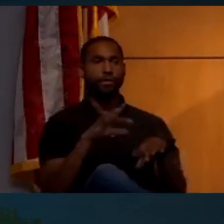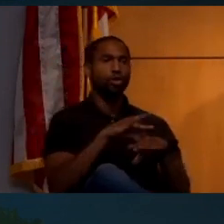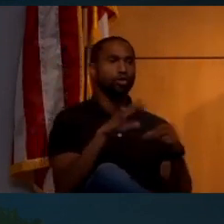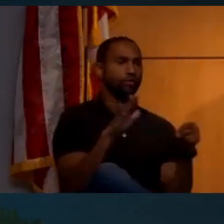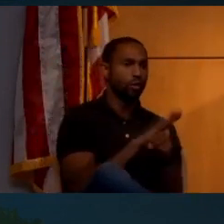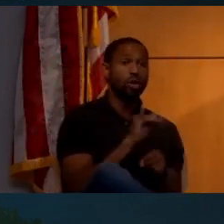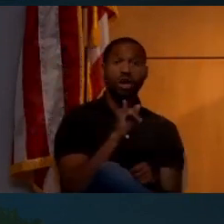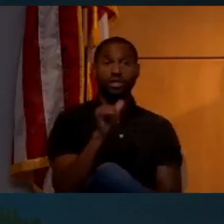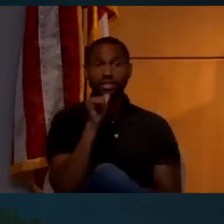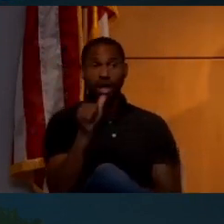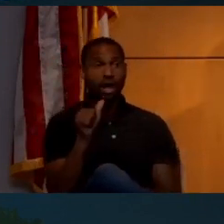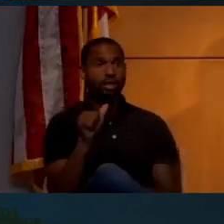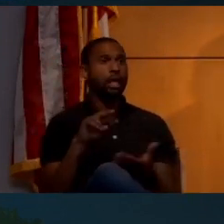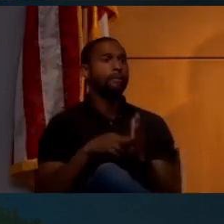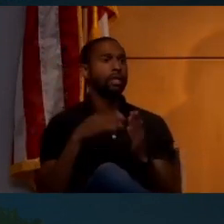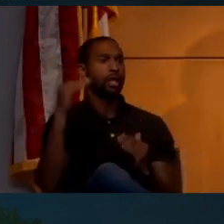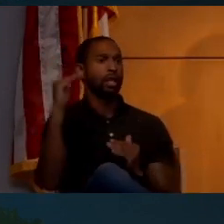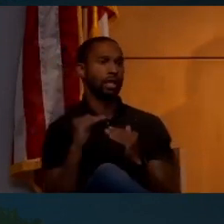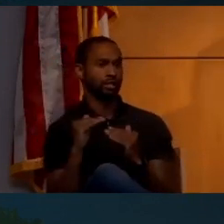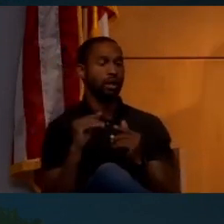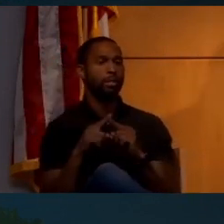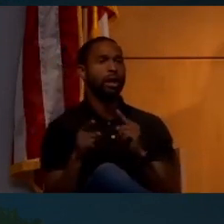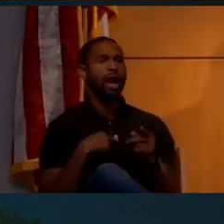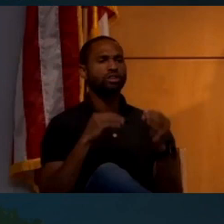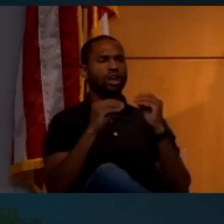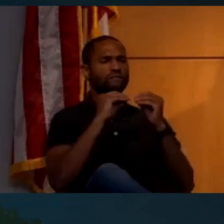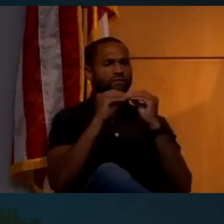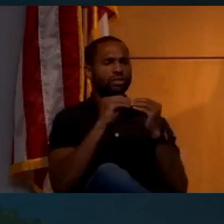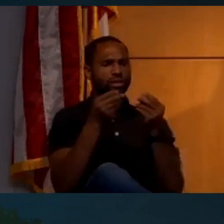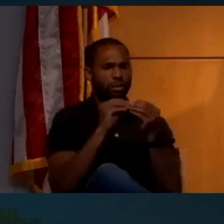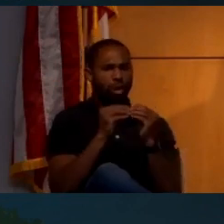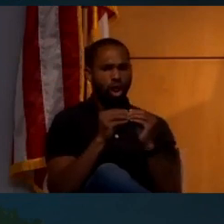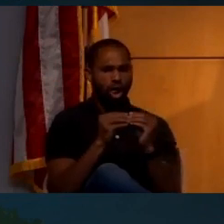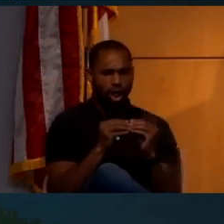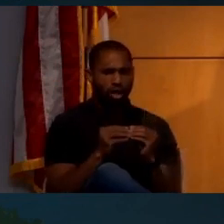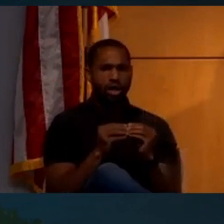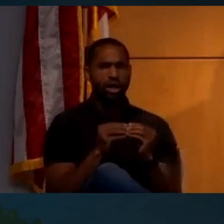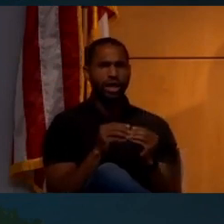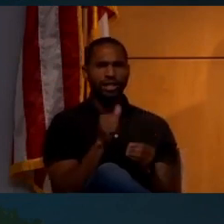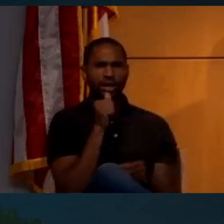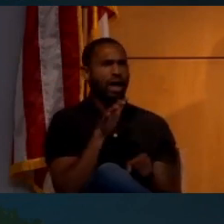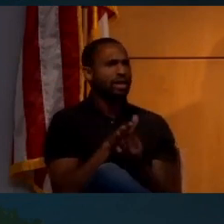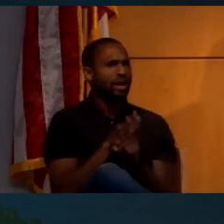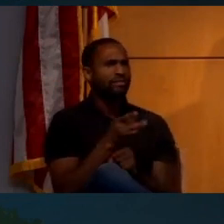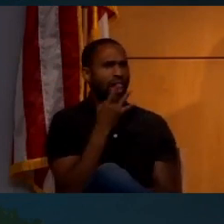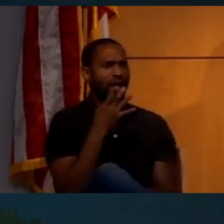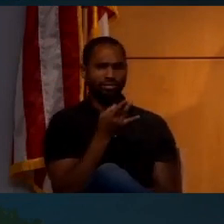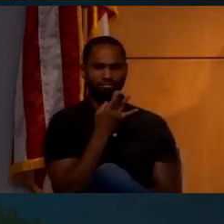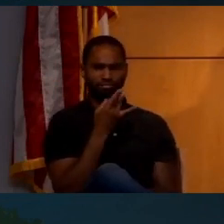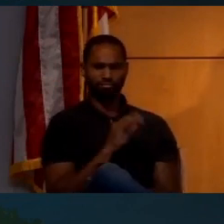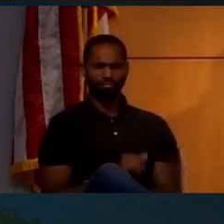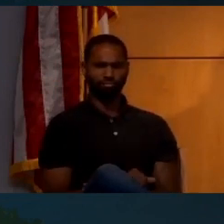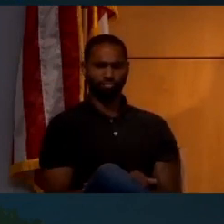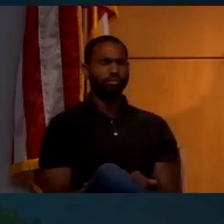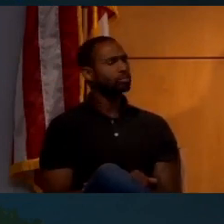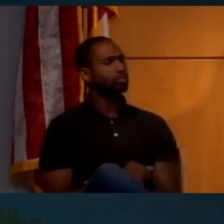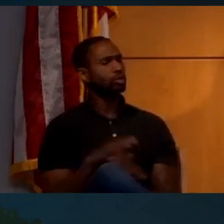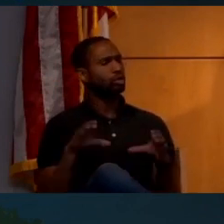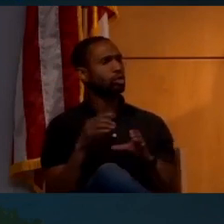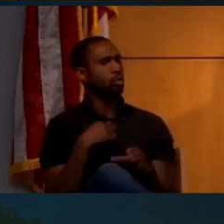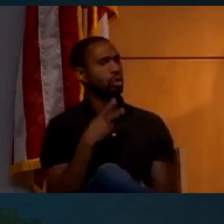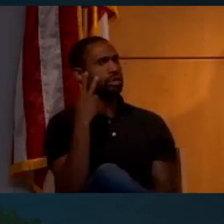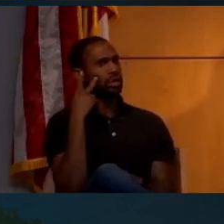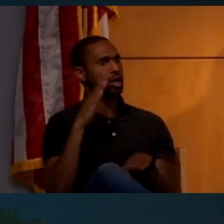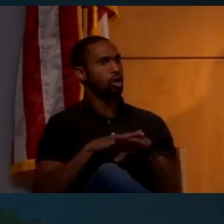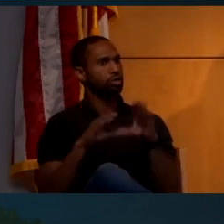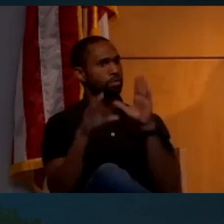is not full, it's less. But I started fiddling with the numbers and I realized, yeah, that's not actually enough light to do what we're